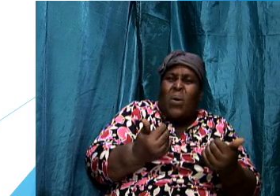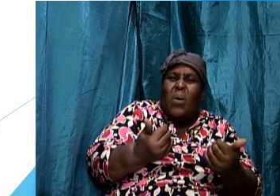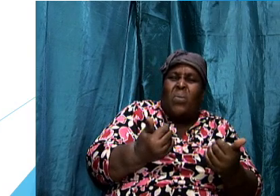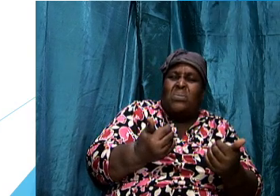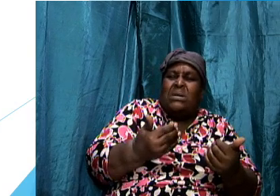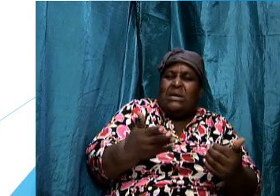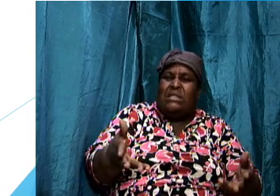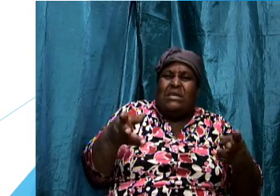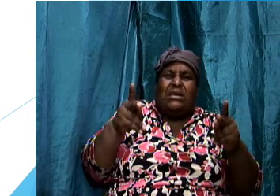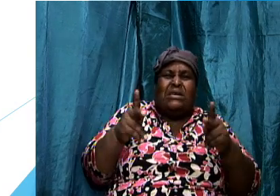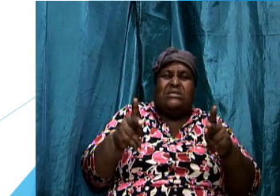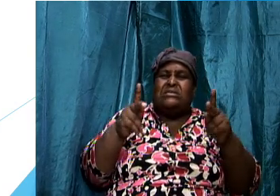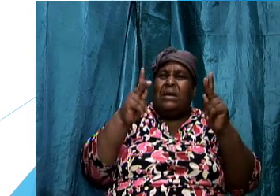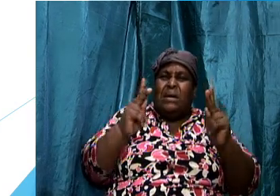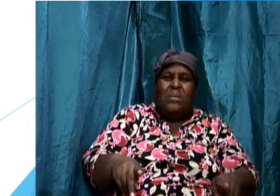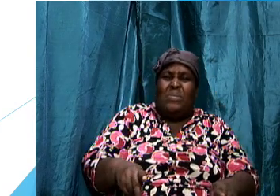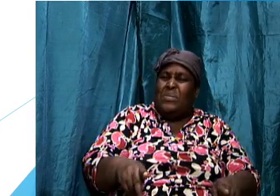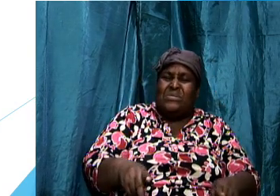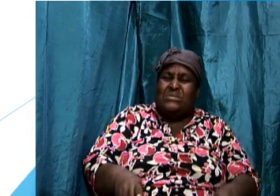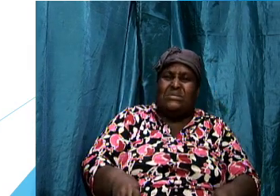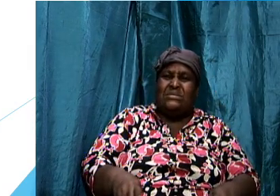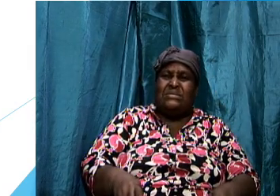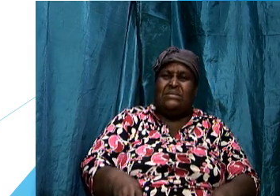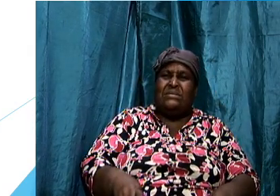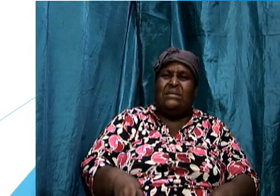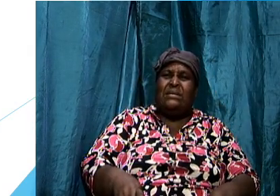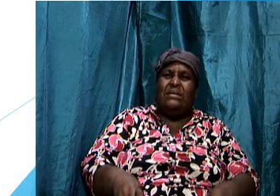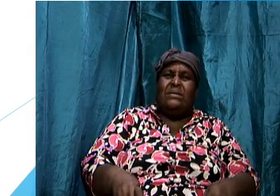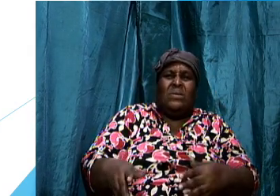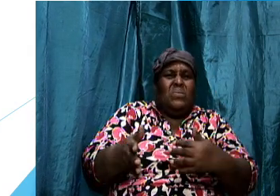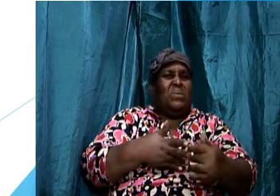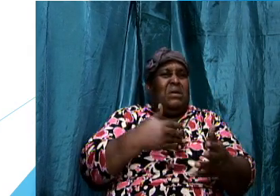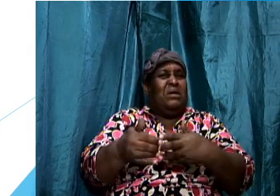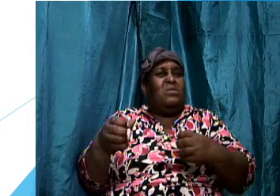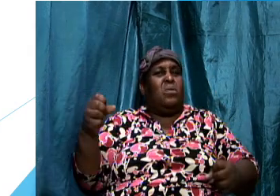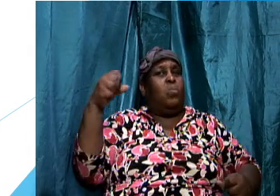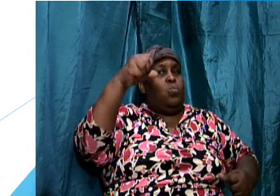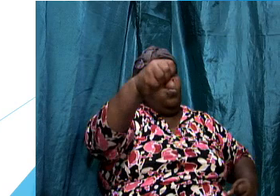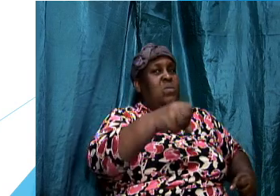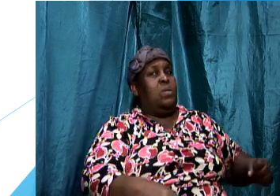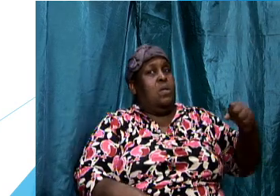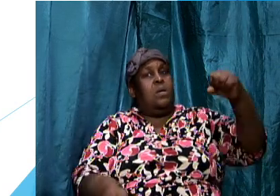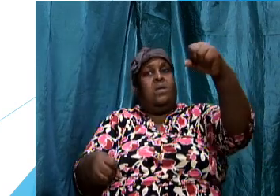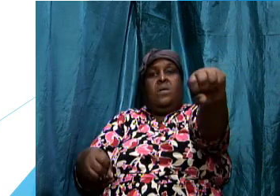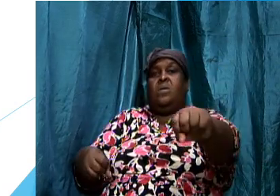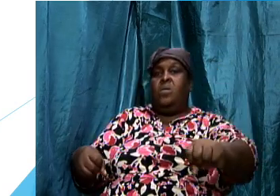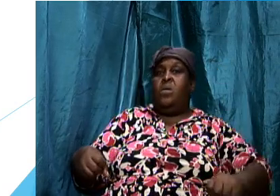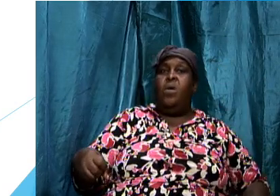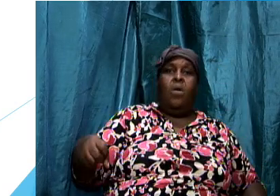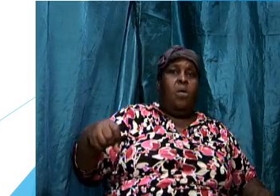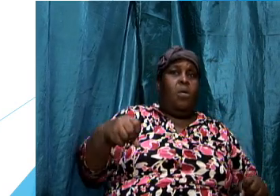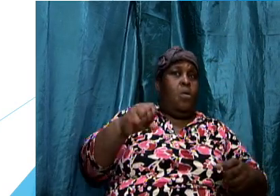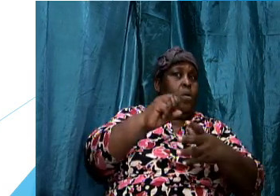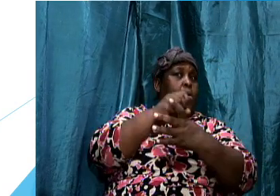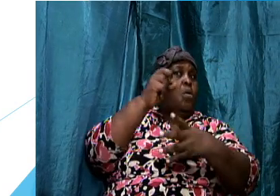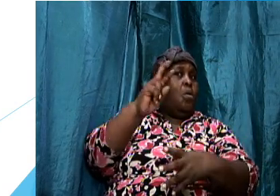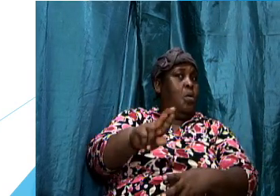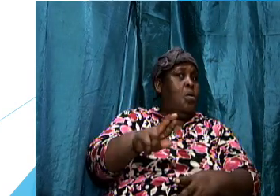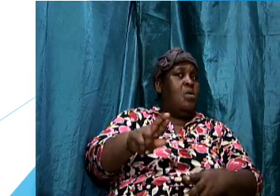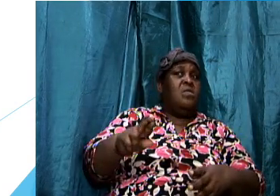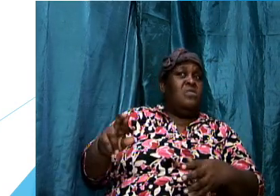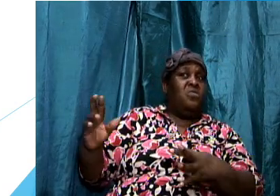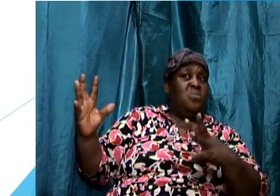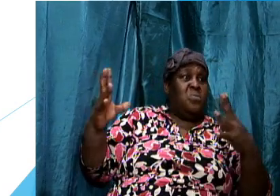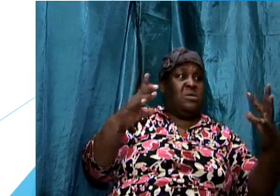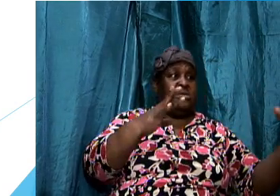persons were whether it was the boxers or whether it was the wrestlers their